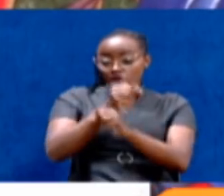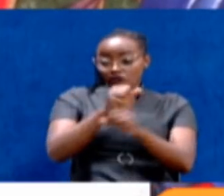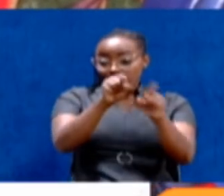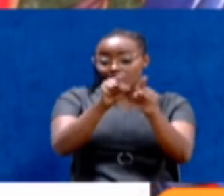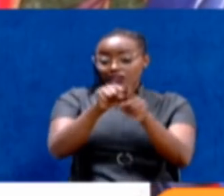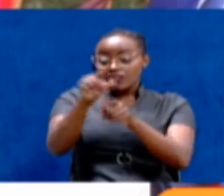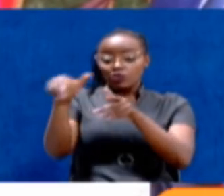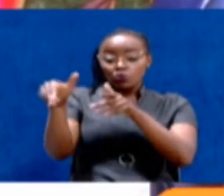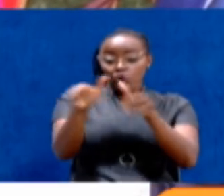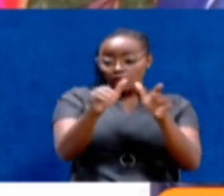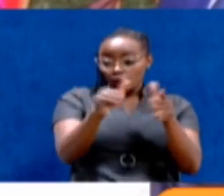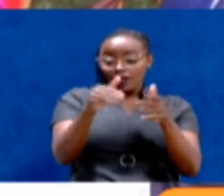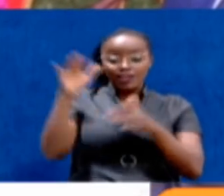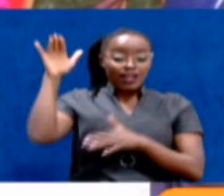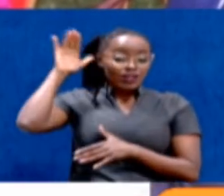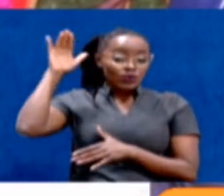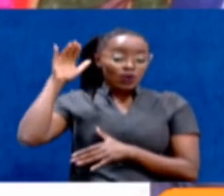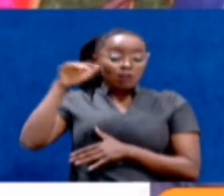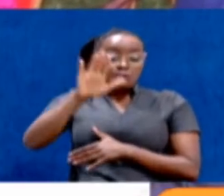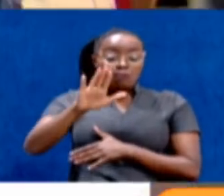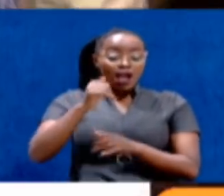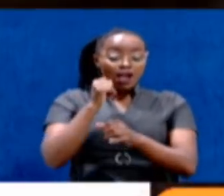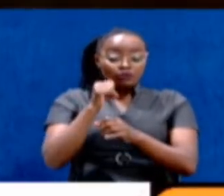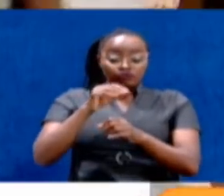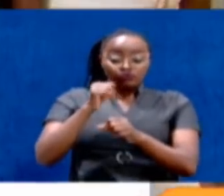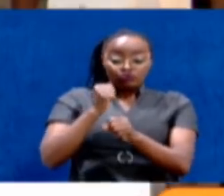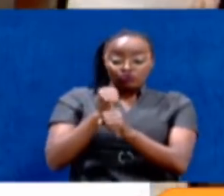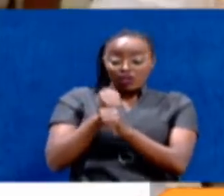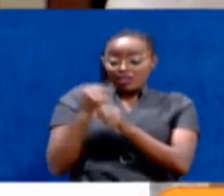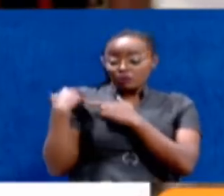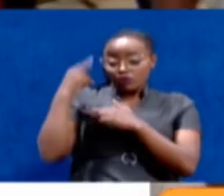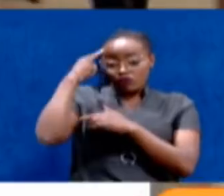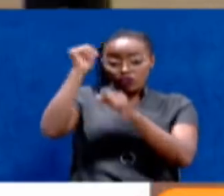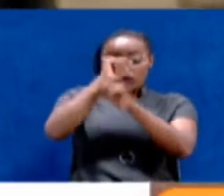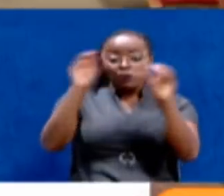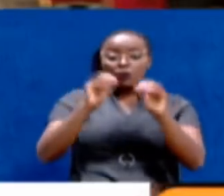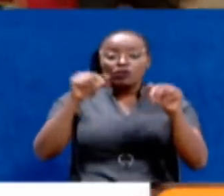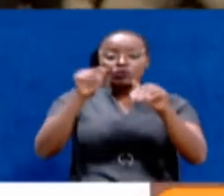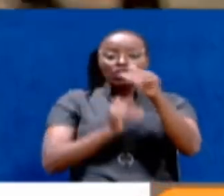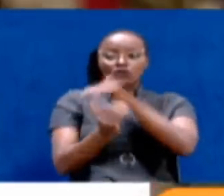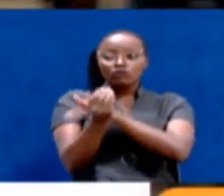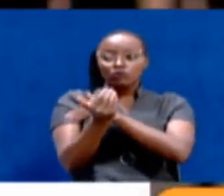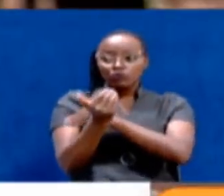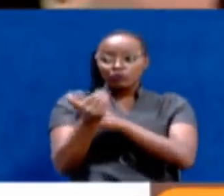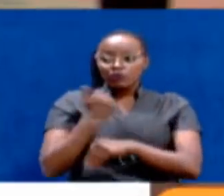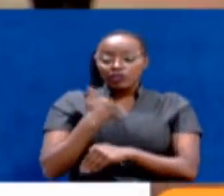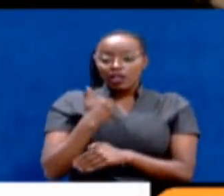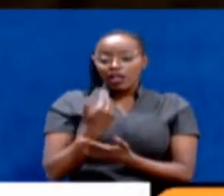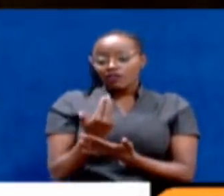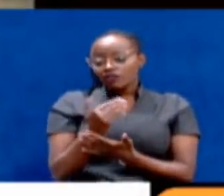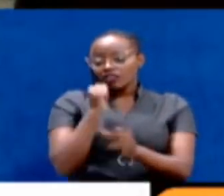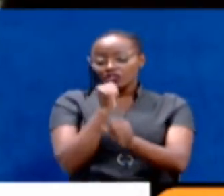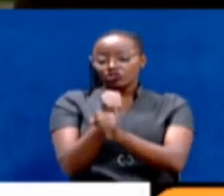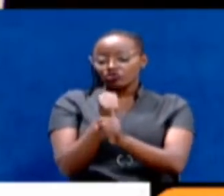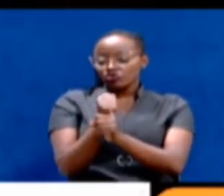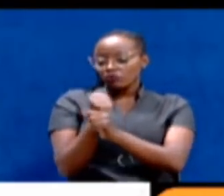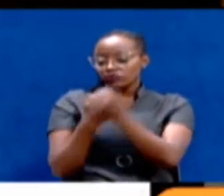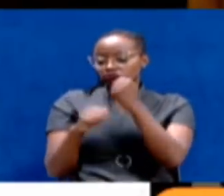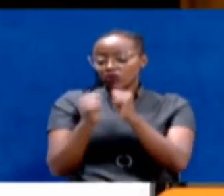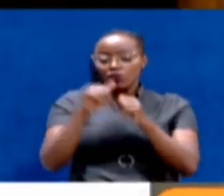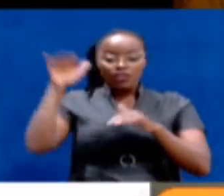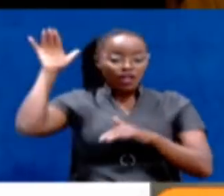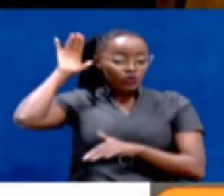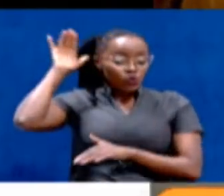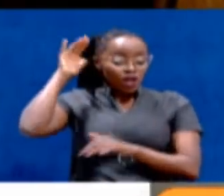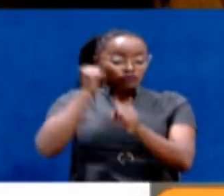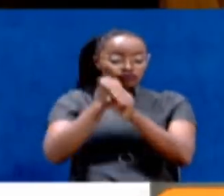This way, Duwale's removal will not be the President's doing. At today's meeting, the President took cognizance of the stellar job undertaken by Duwale